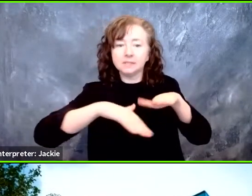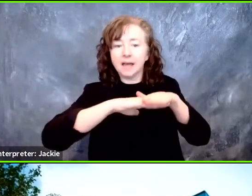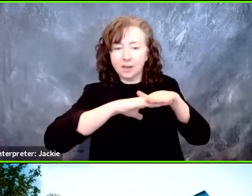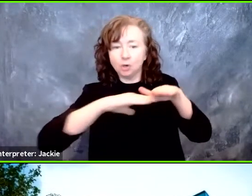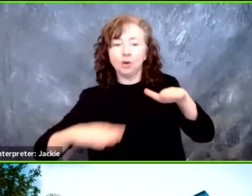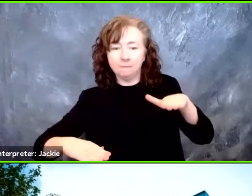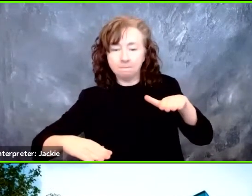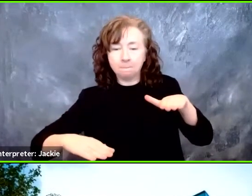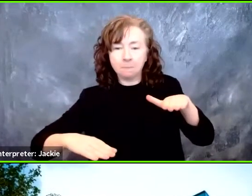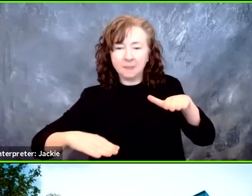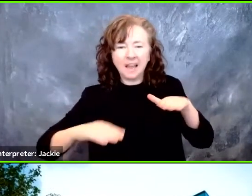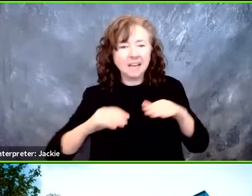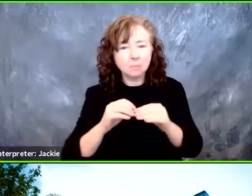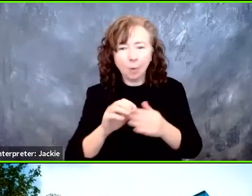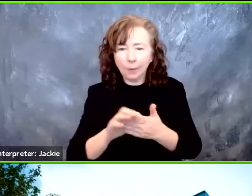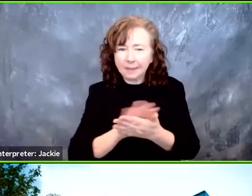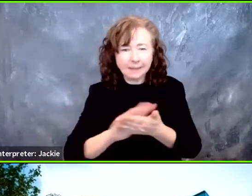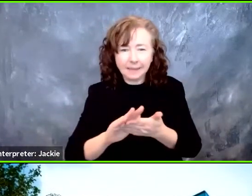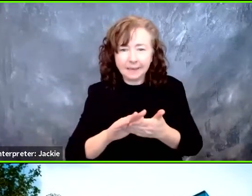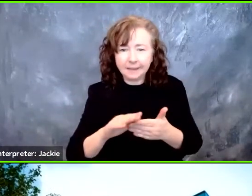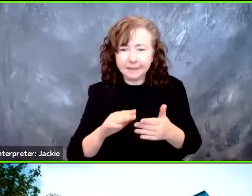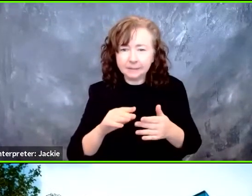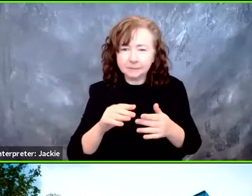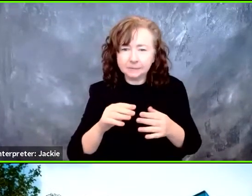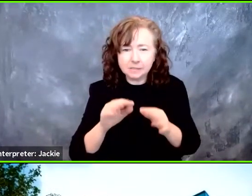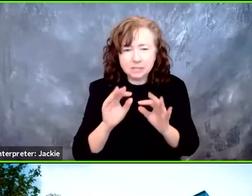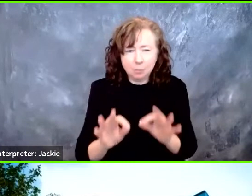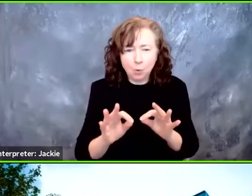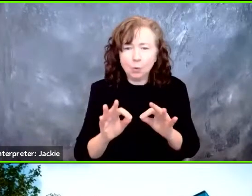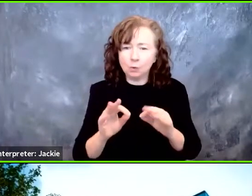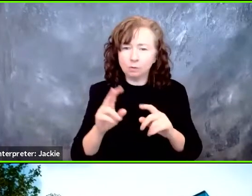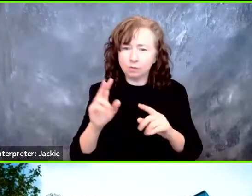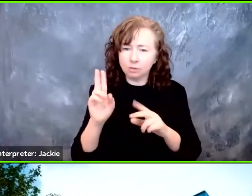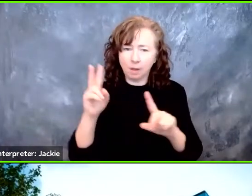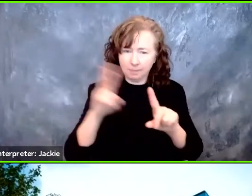just is a much cleaner, smoother application.